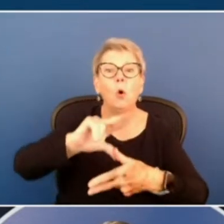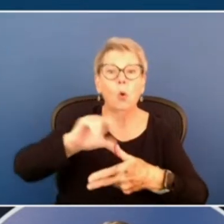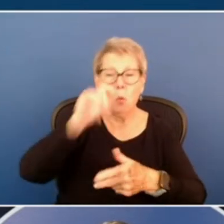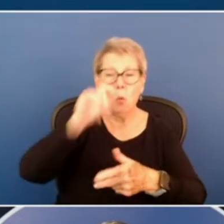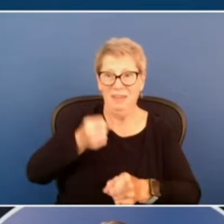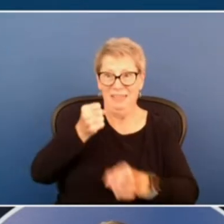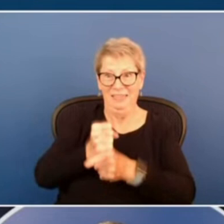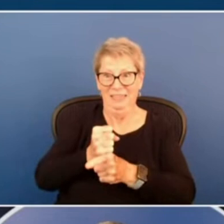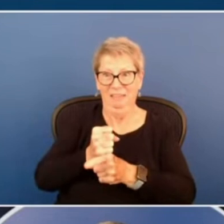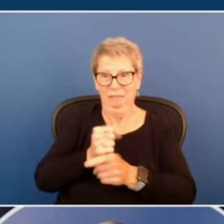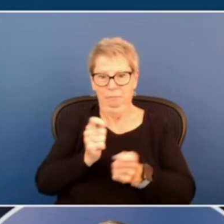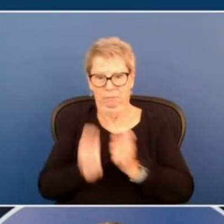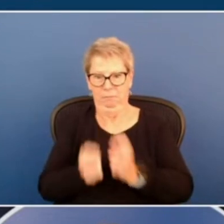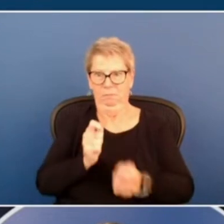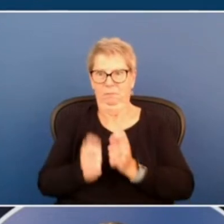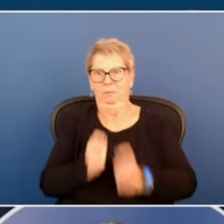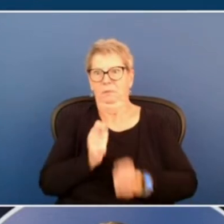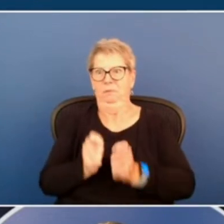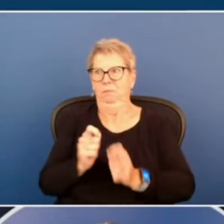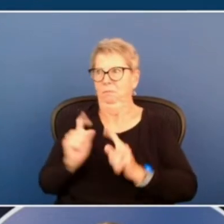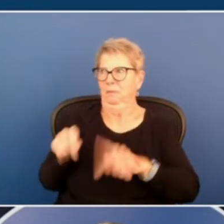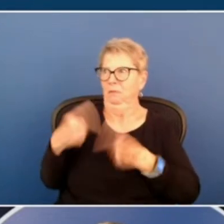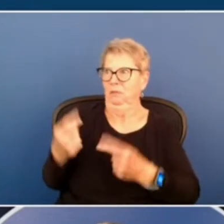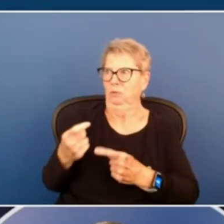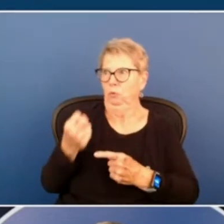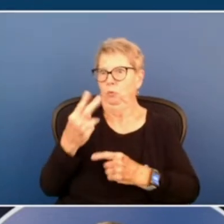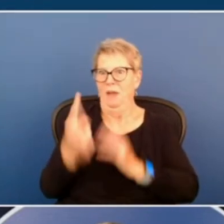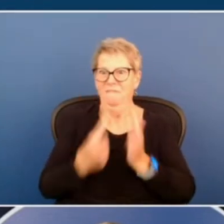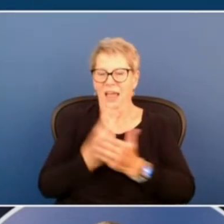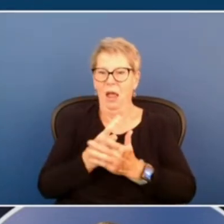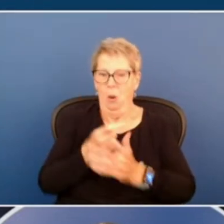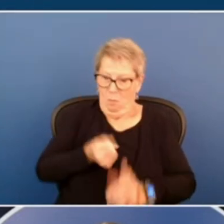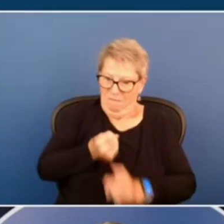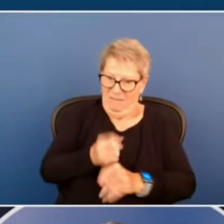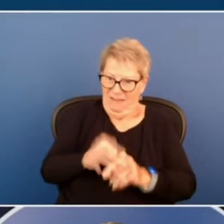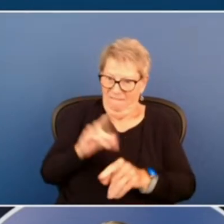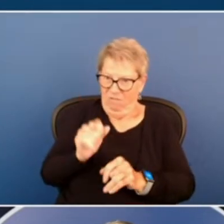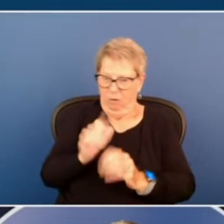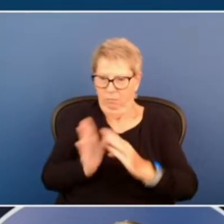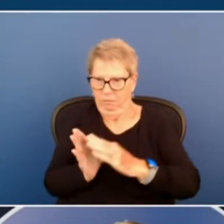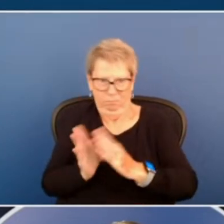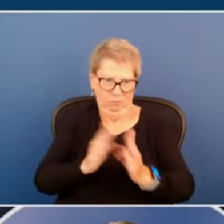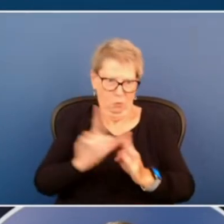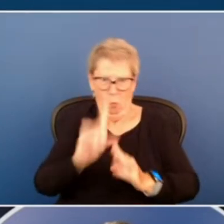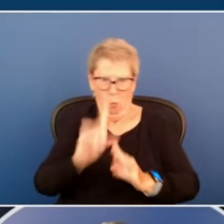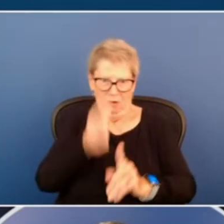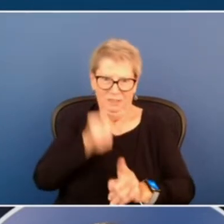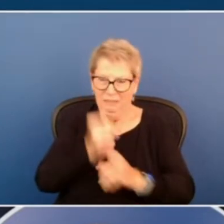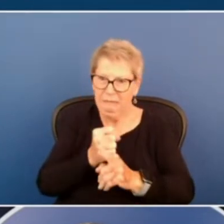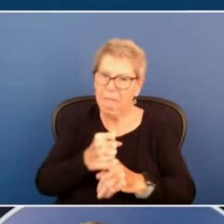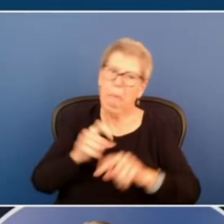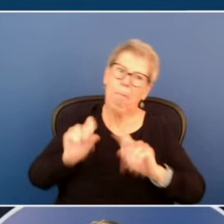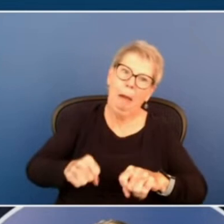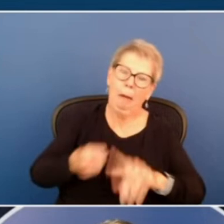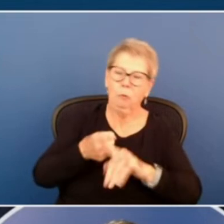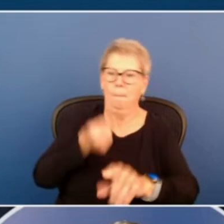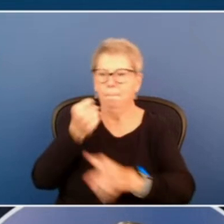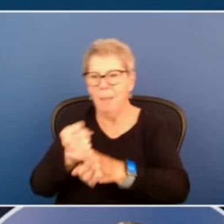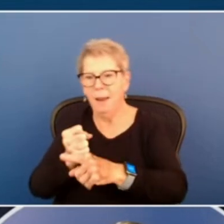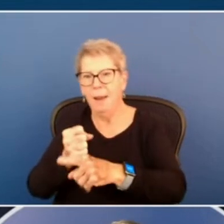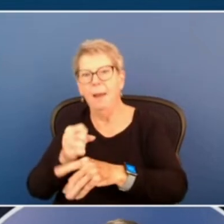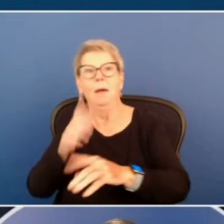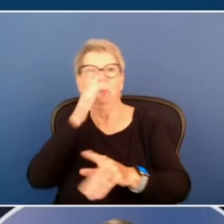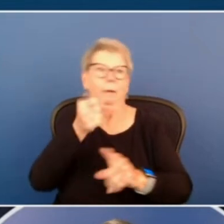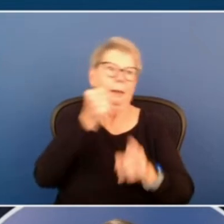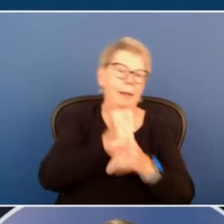changed over the past, say, 12 hours where in Florida. And there are different models where it could impact more central Kentucky or